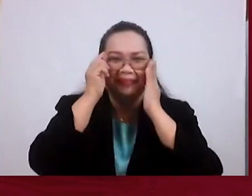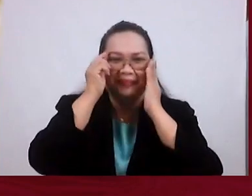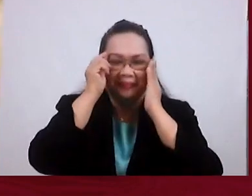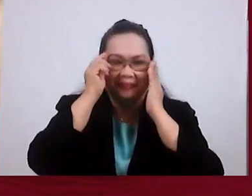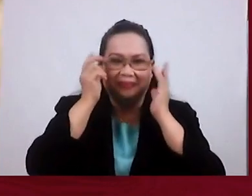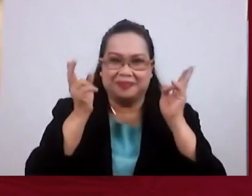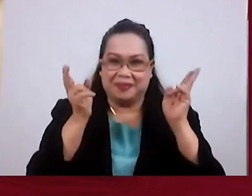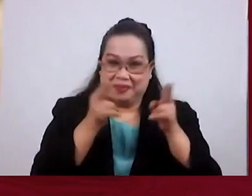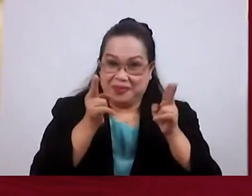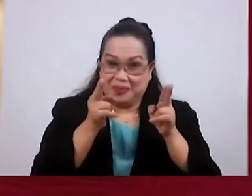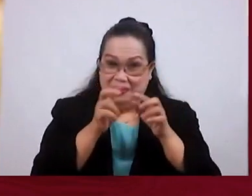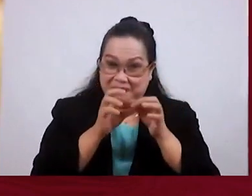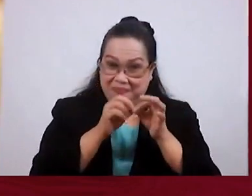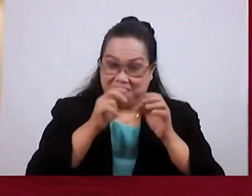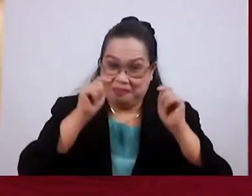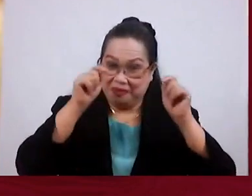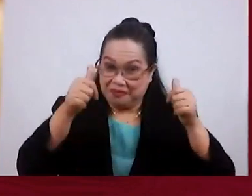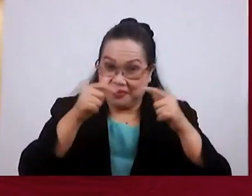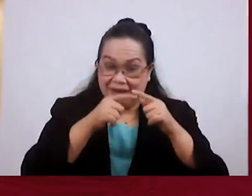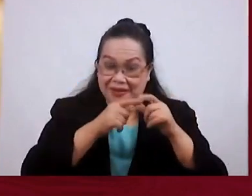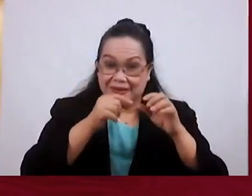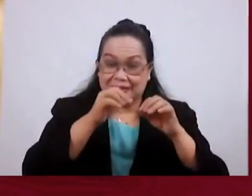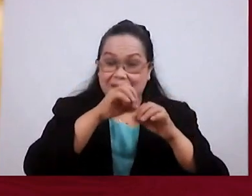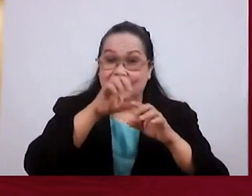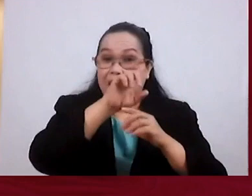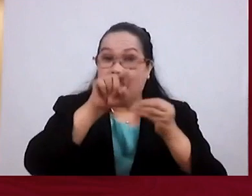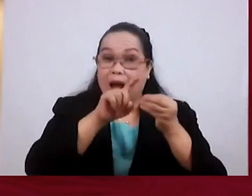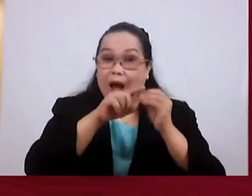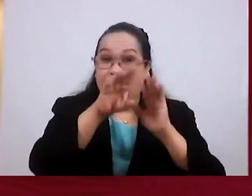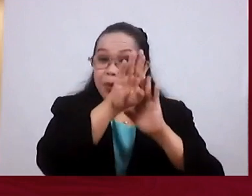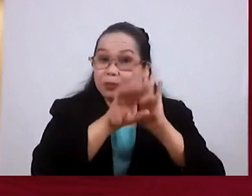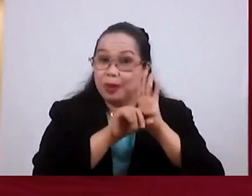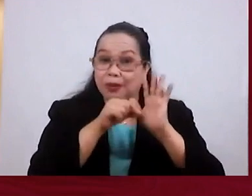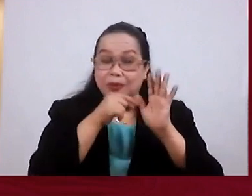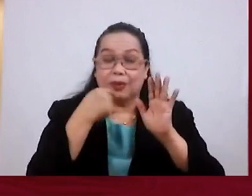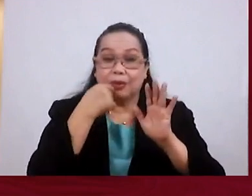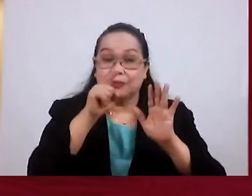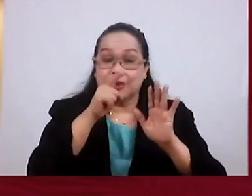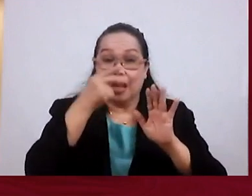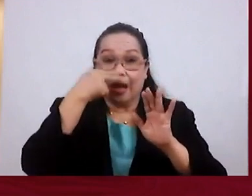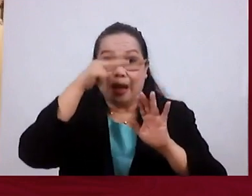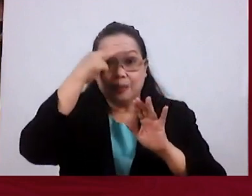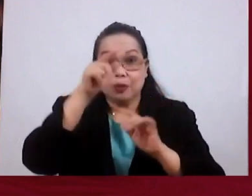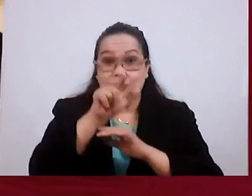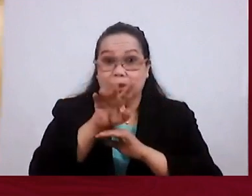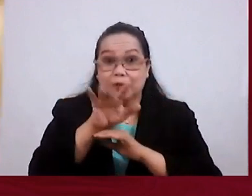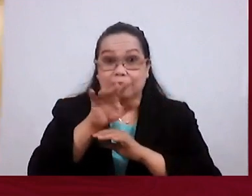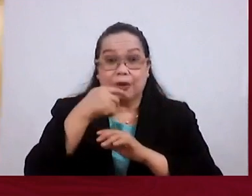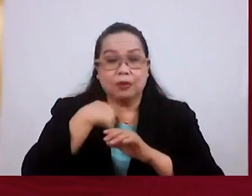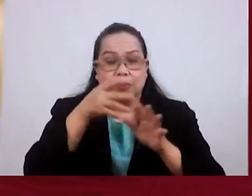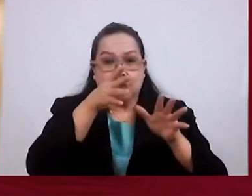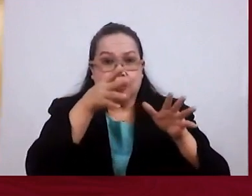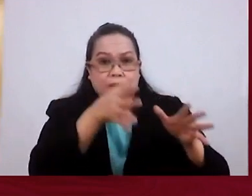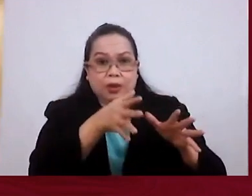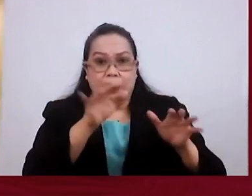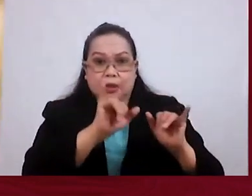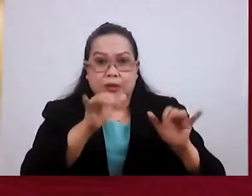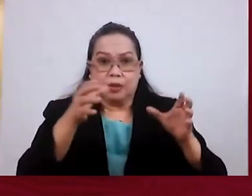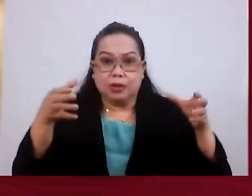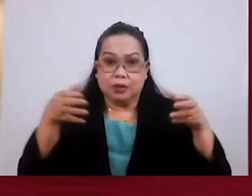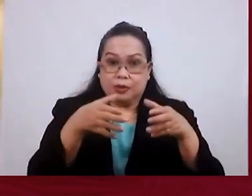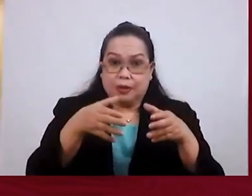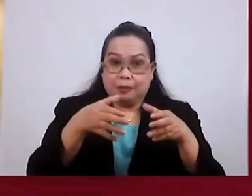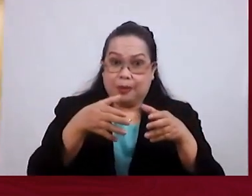quick context, friends. Hebrews 10.25 is that famous verse which says, Let us not forsake the assembling